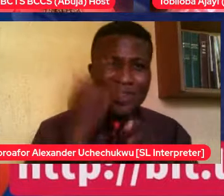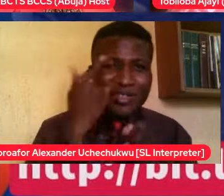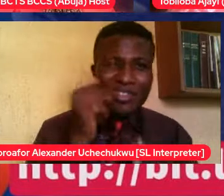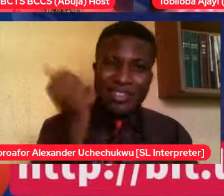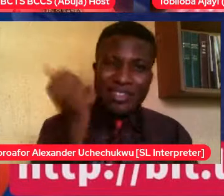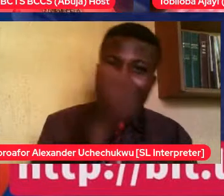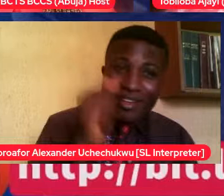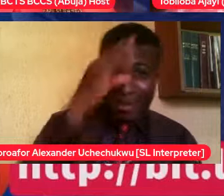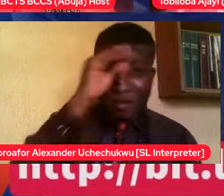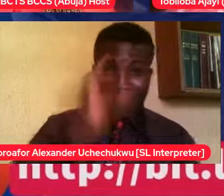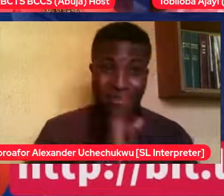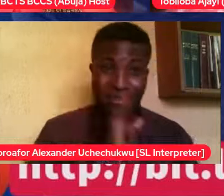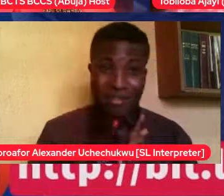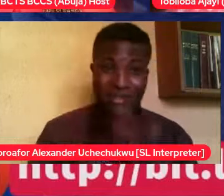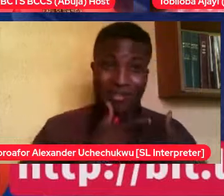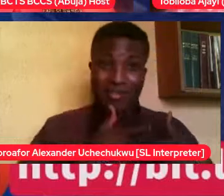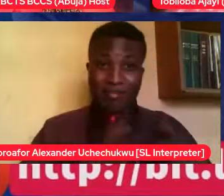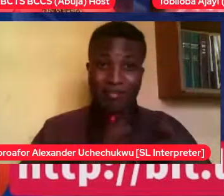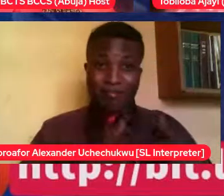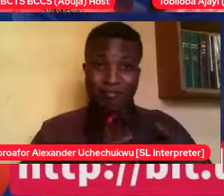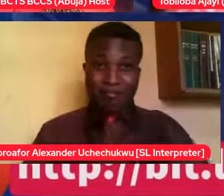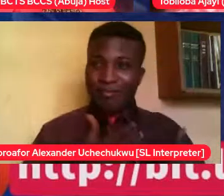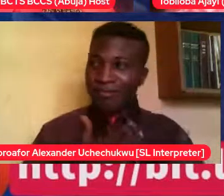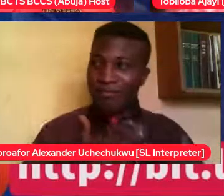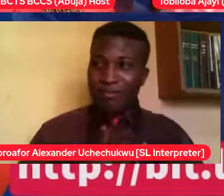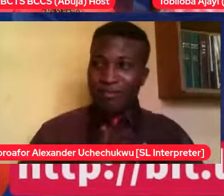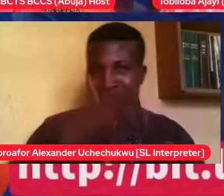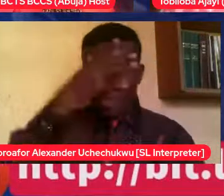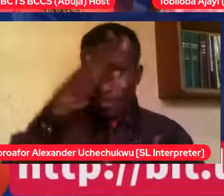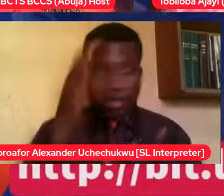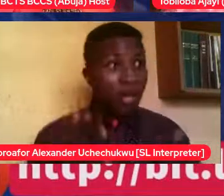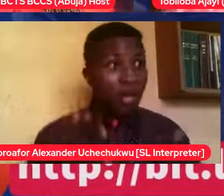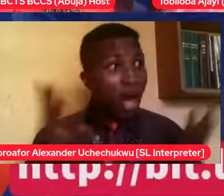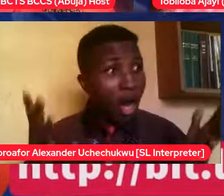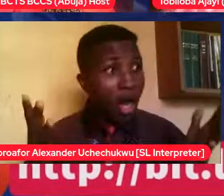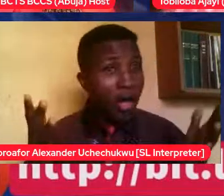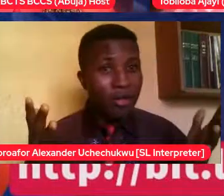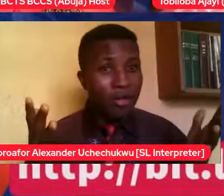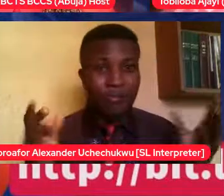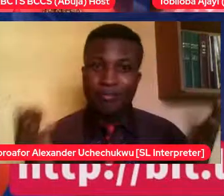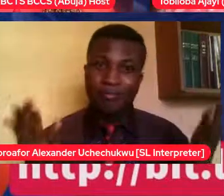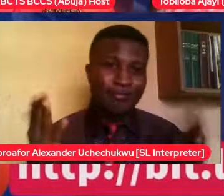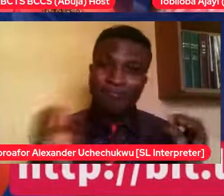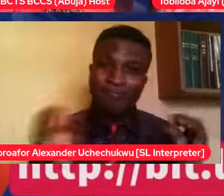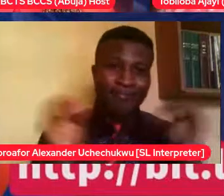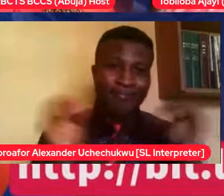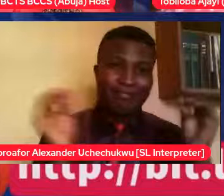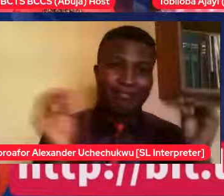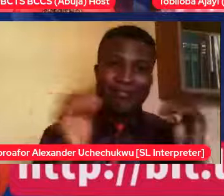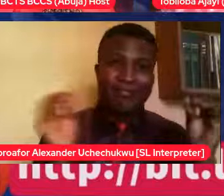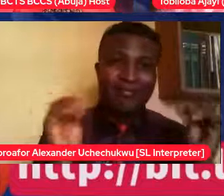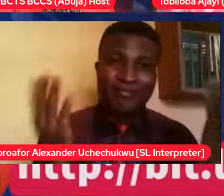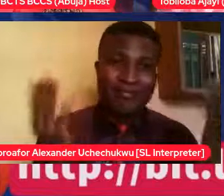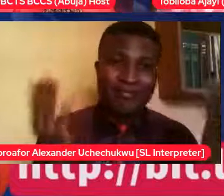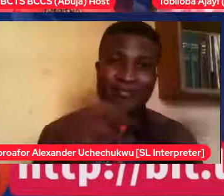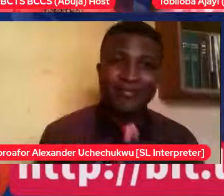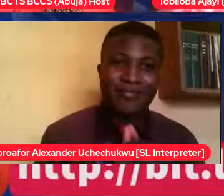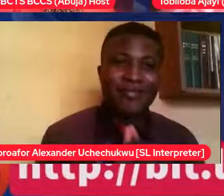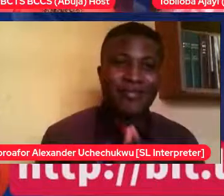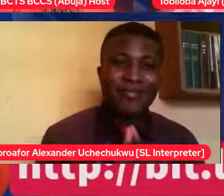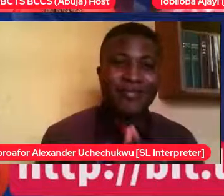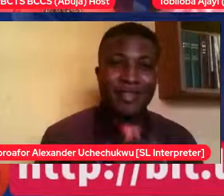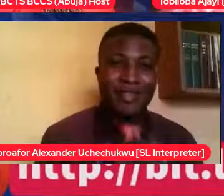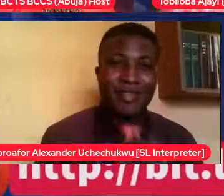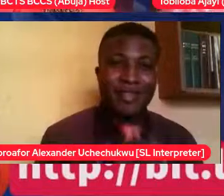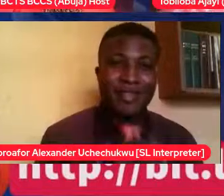moment. So, let's not, Ella, let's just keep this between us. We'll walk this, you know, we'll walk this journey together.